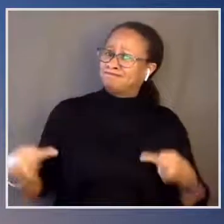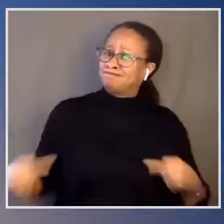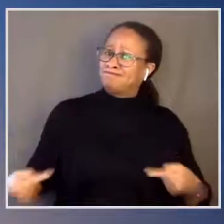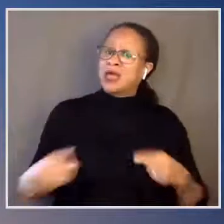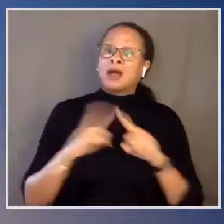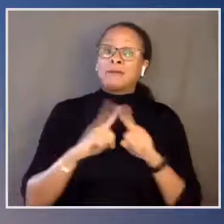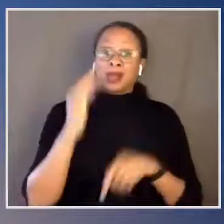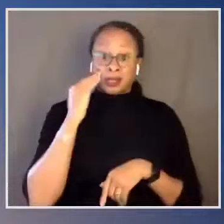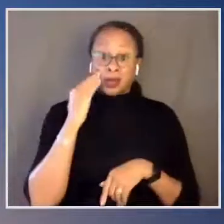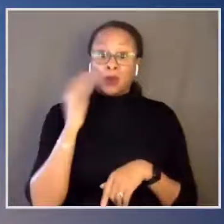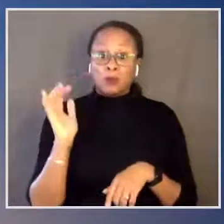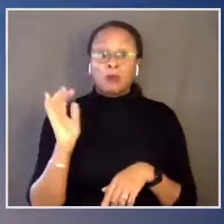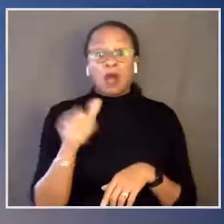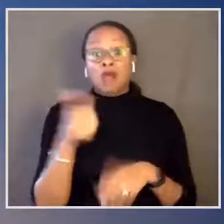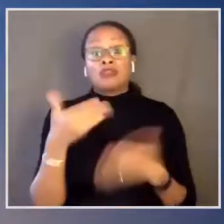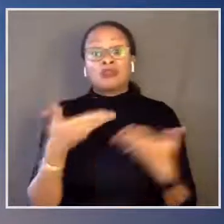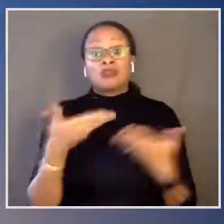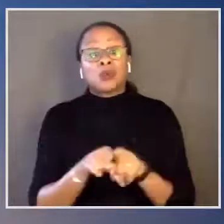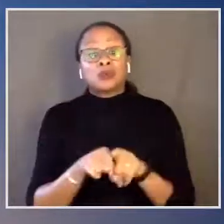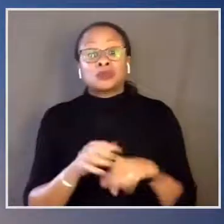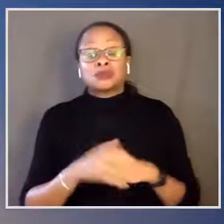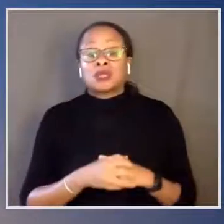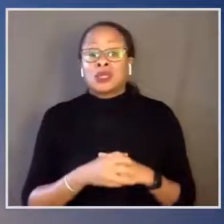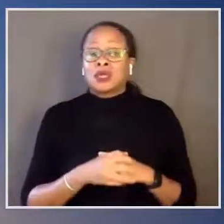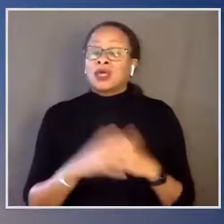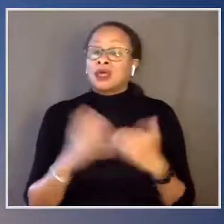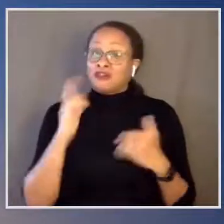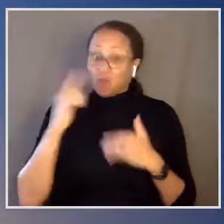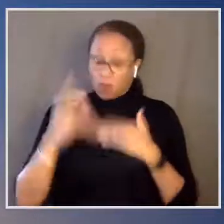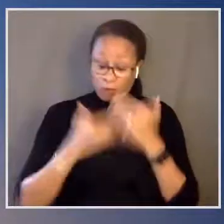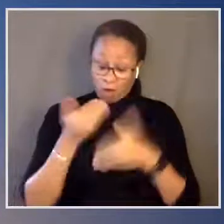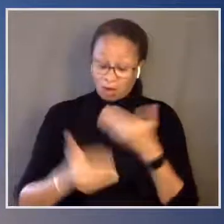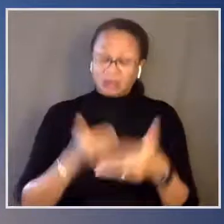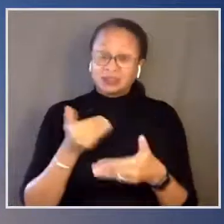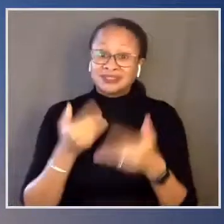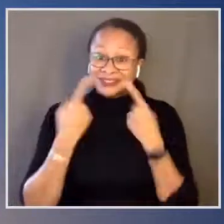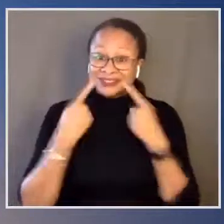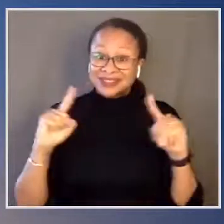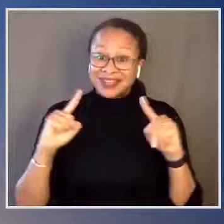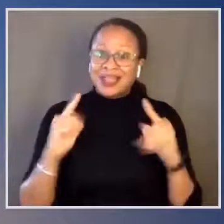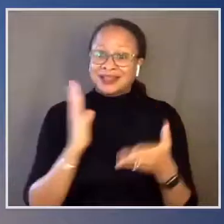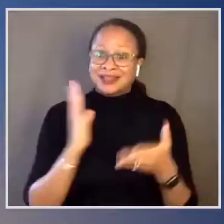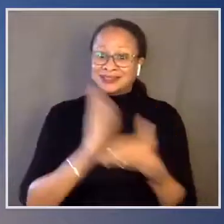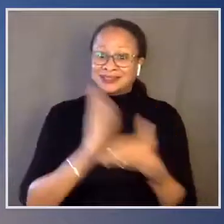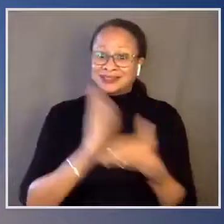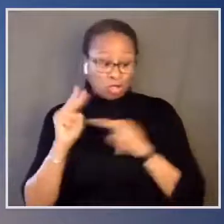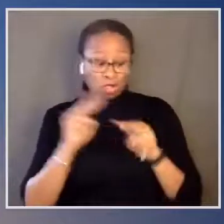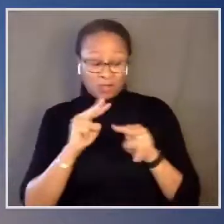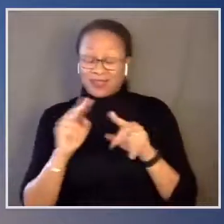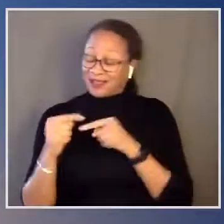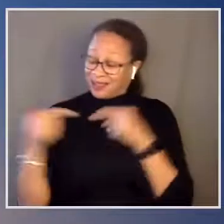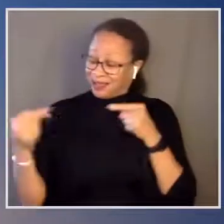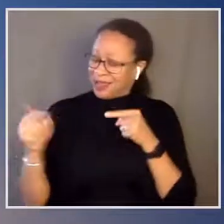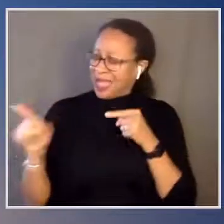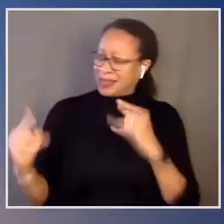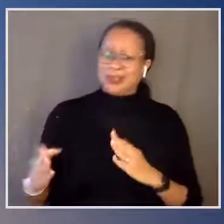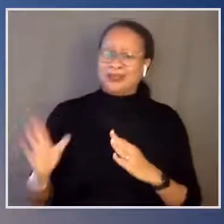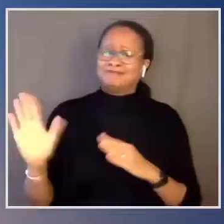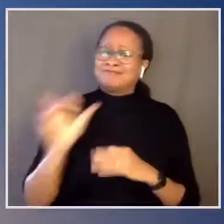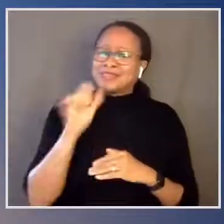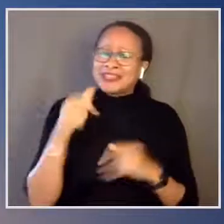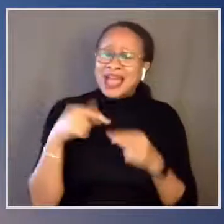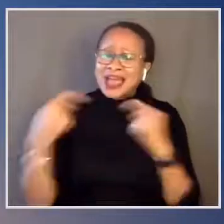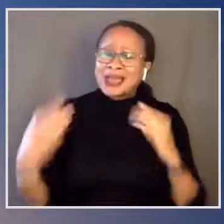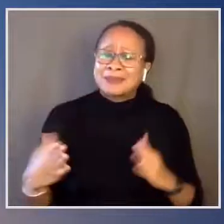as well. To make progress, we have to stop treating our opponents as enemies. We are